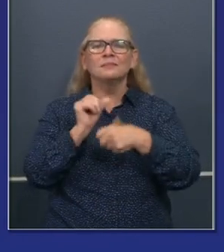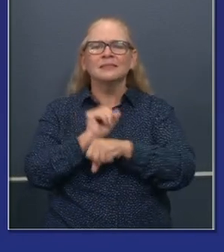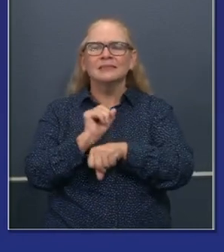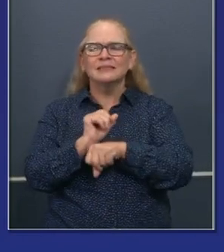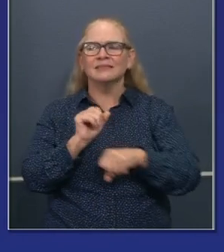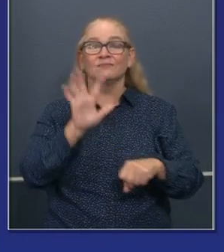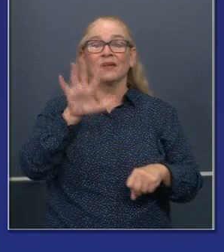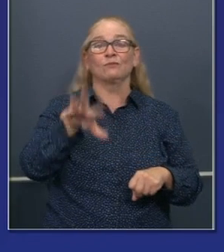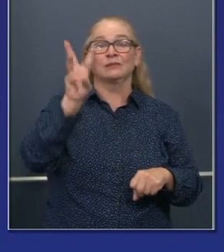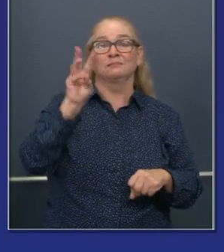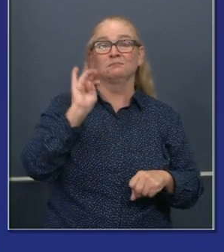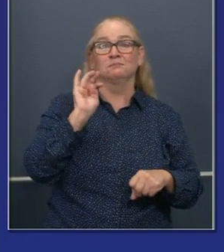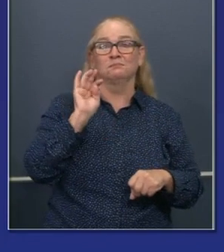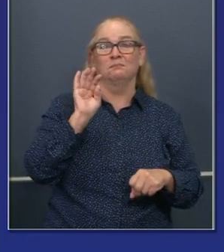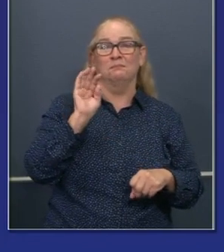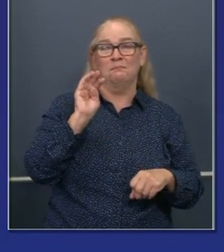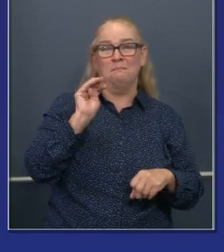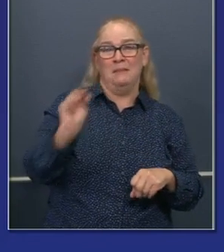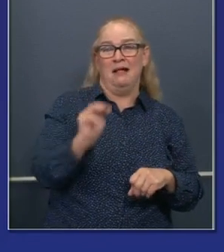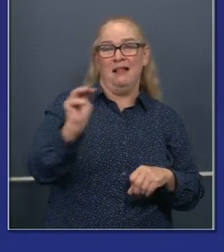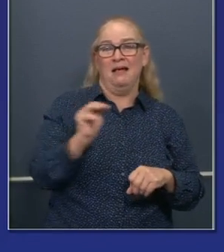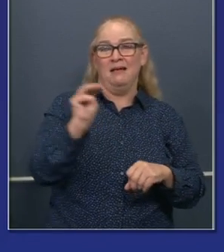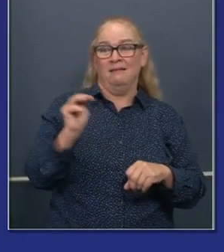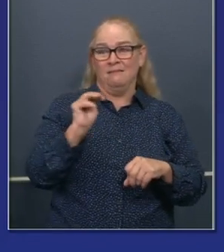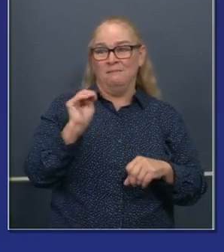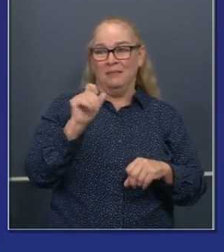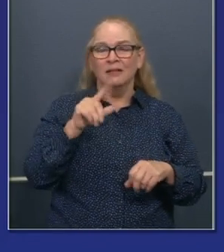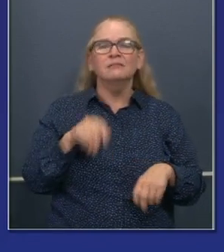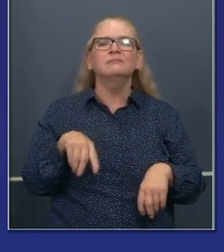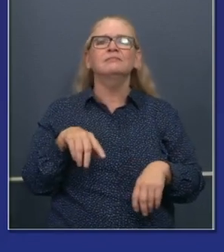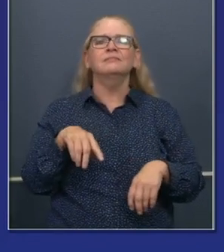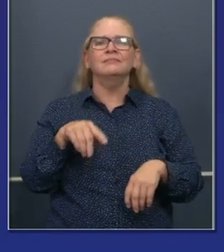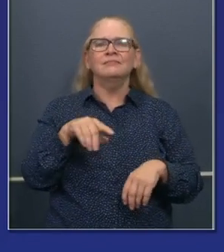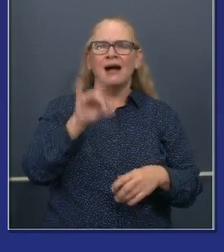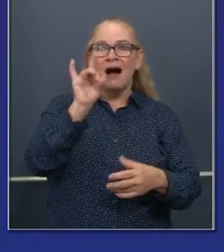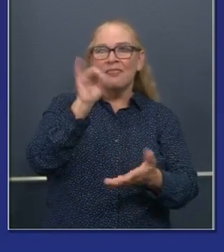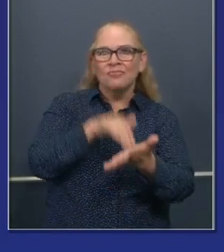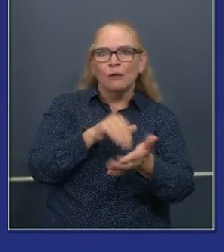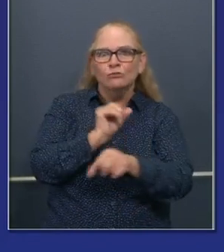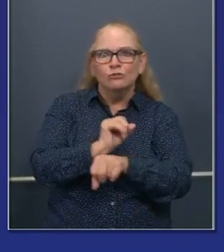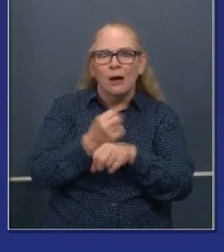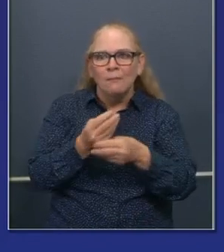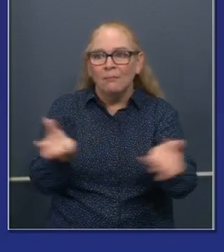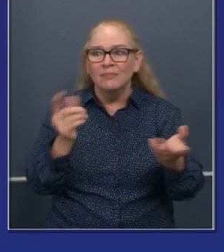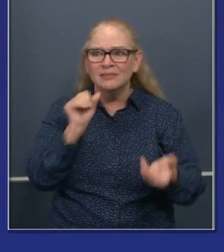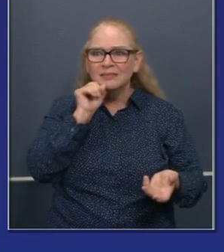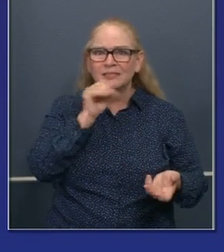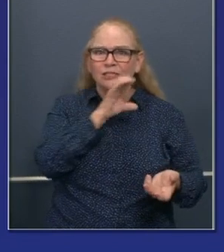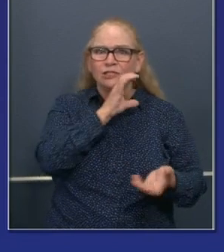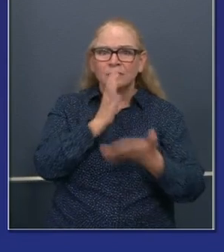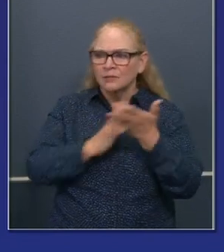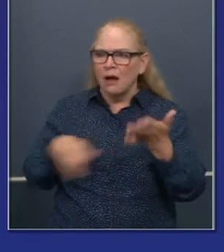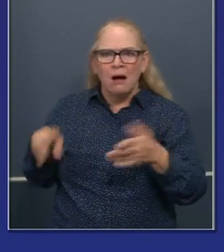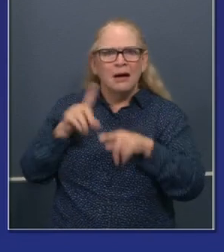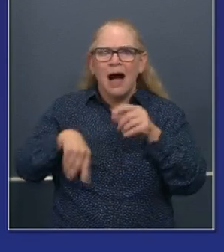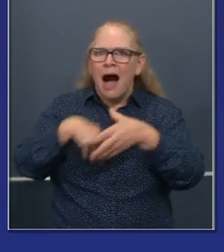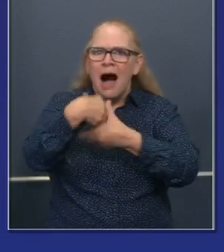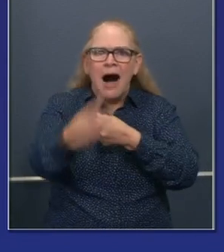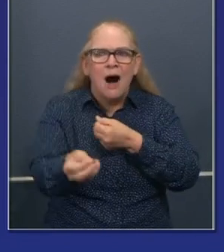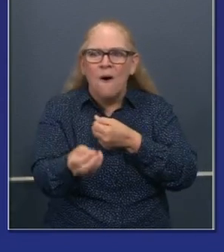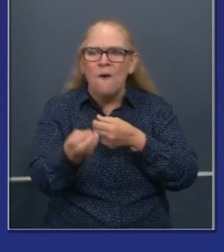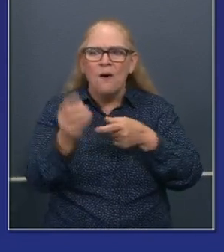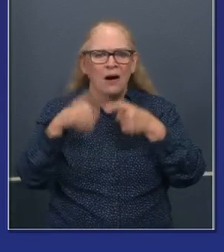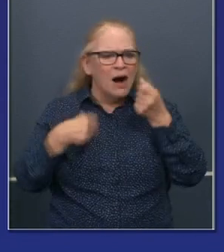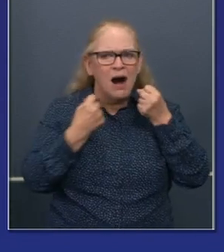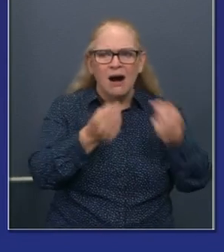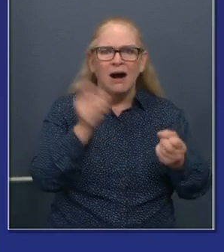been served to seniors, uh, that need to quarantine, need to isolate, that don't have other supports, that can't get meals on wheels, aren't